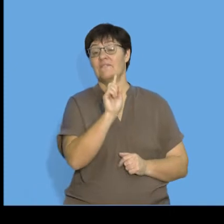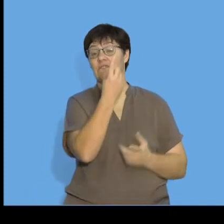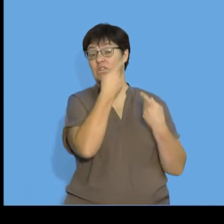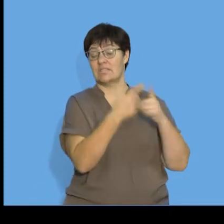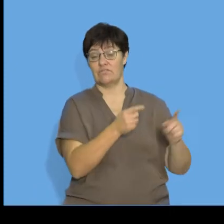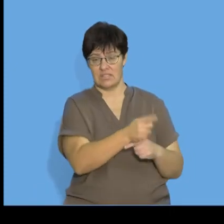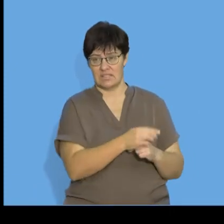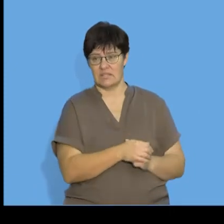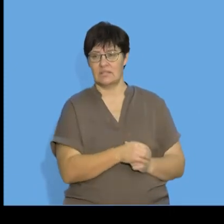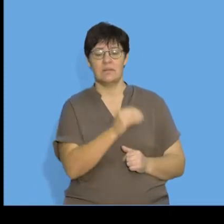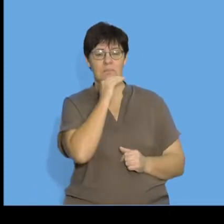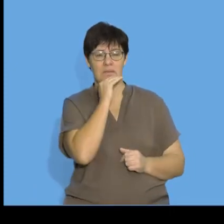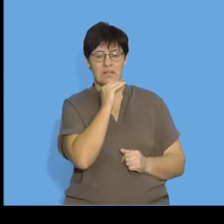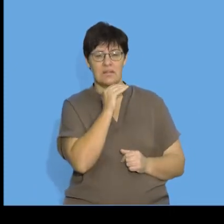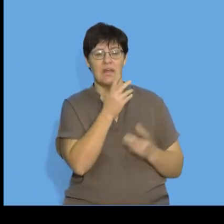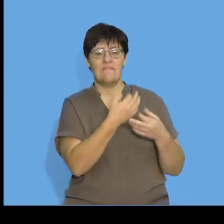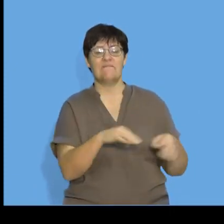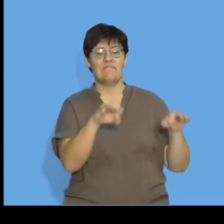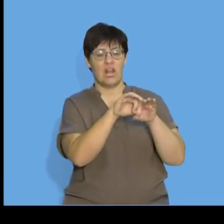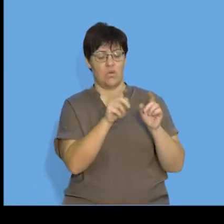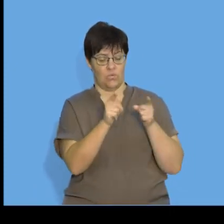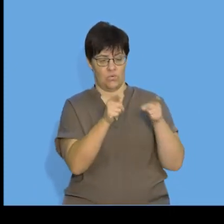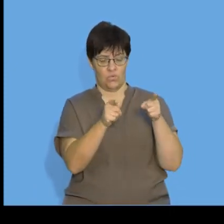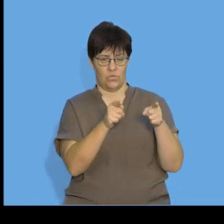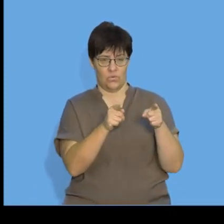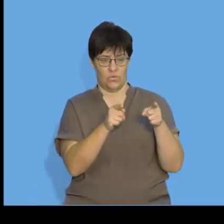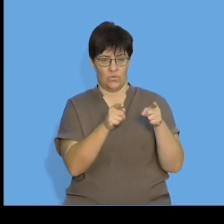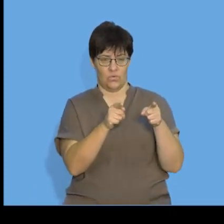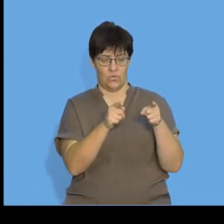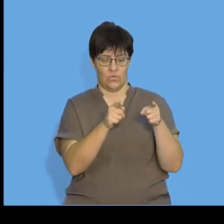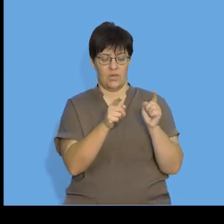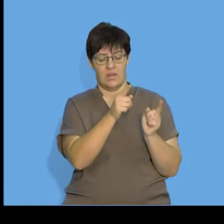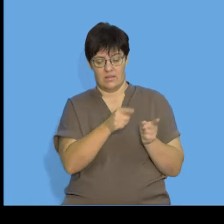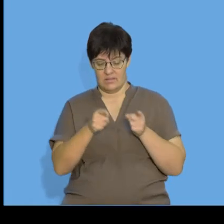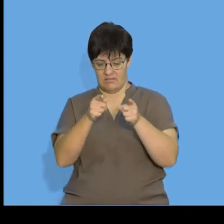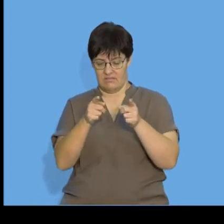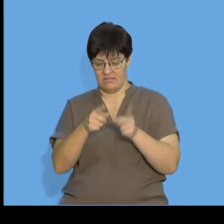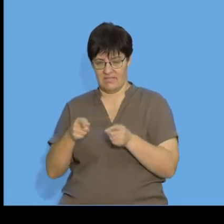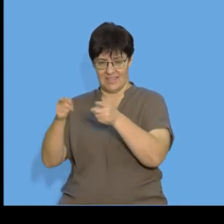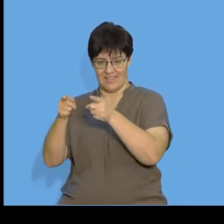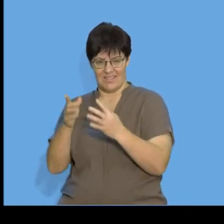a first difference is essentially the values between the terms of the pattern.